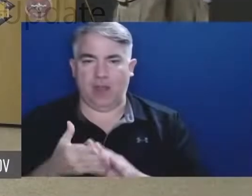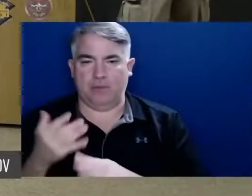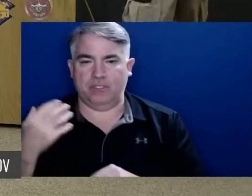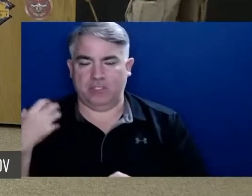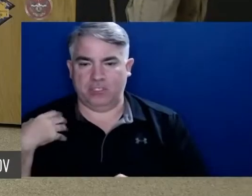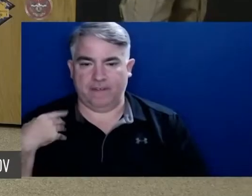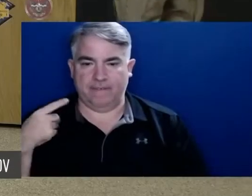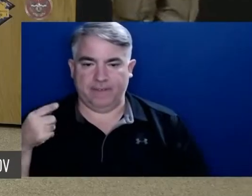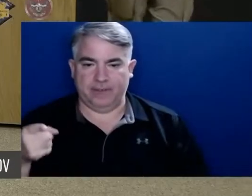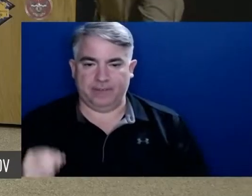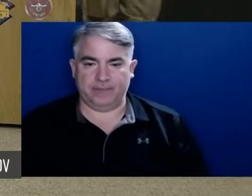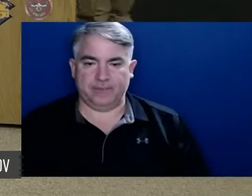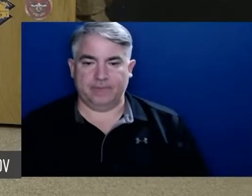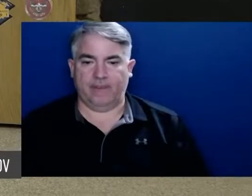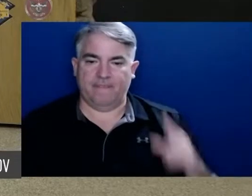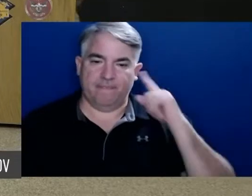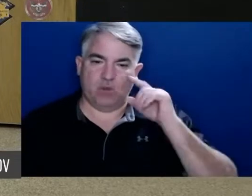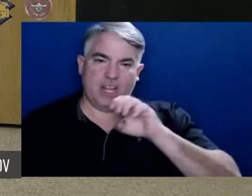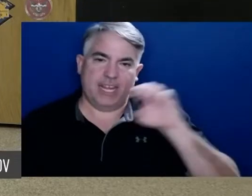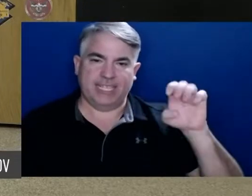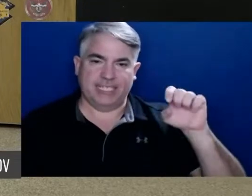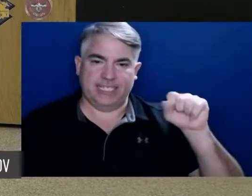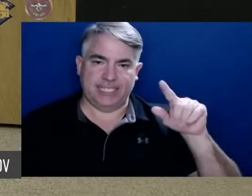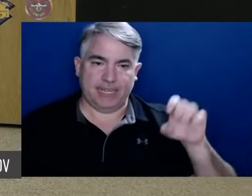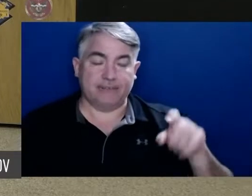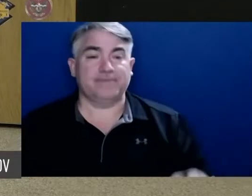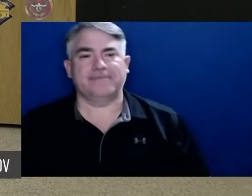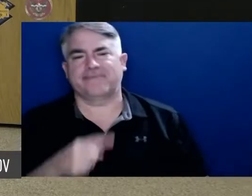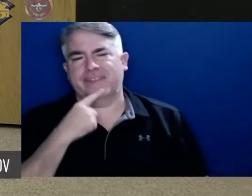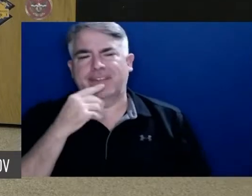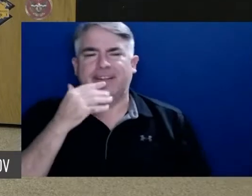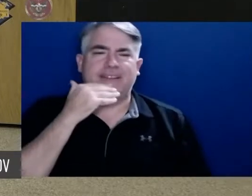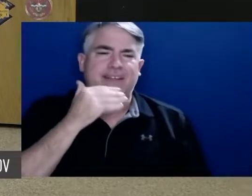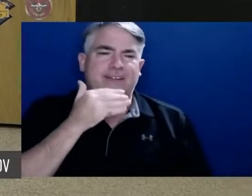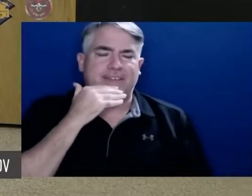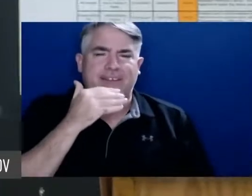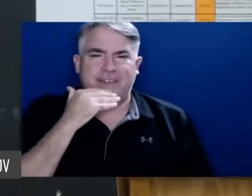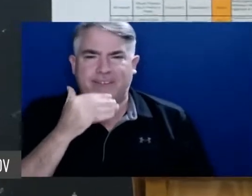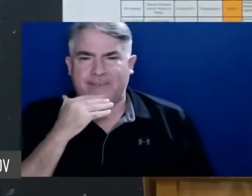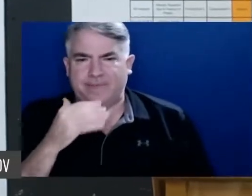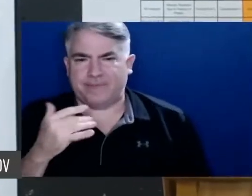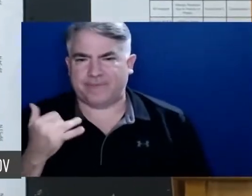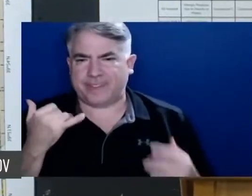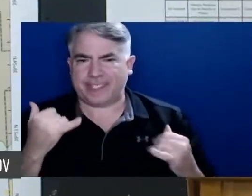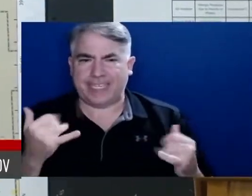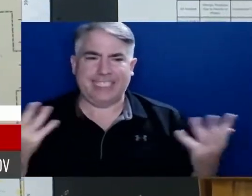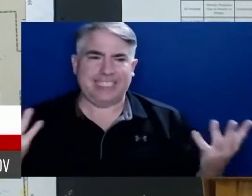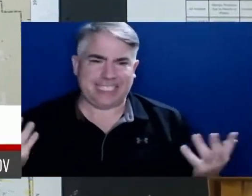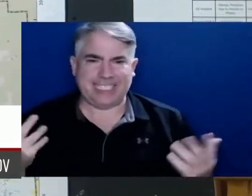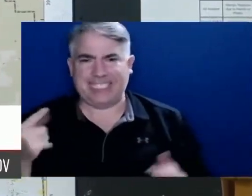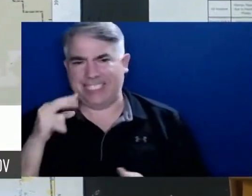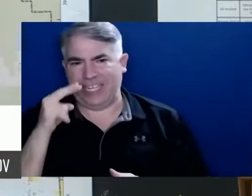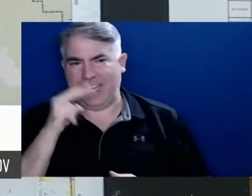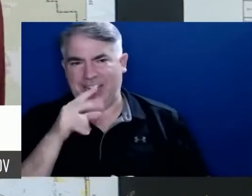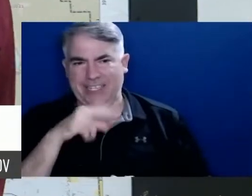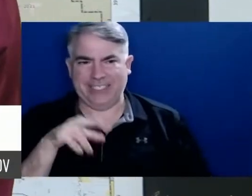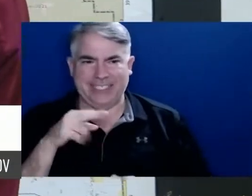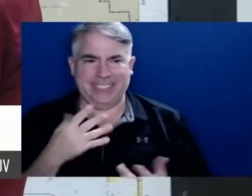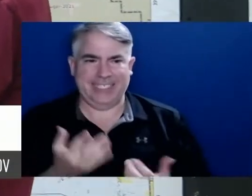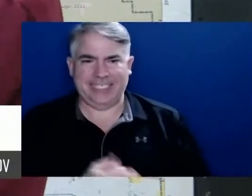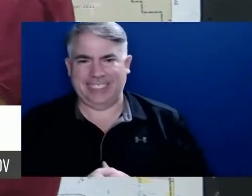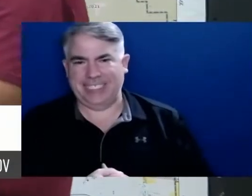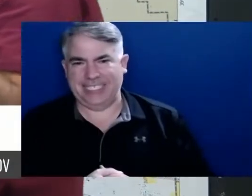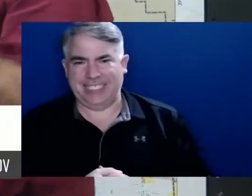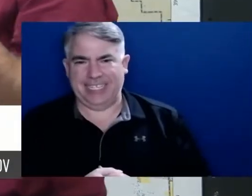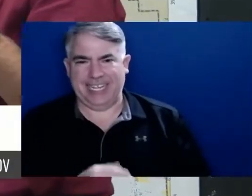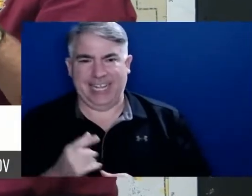Thanks Kim so starting I think sounds like there's several questions from the folks in Taylorsville